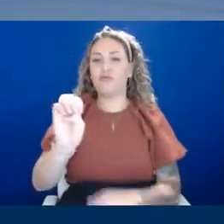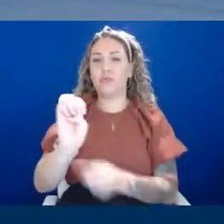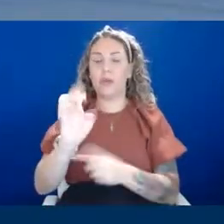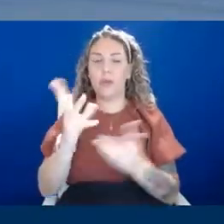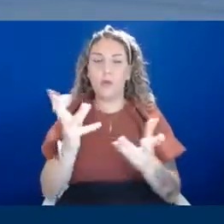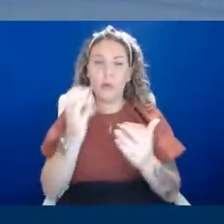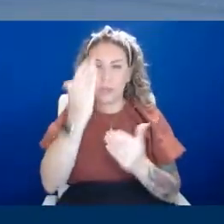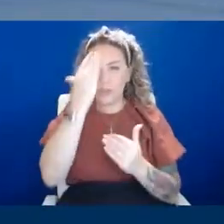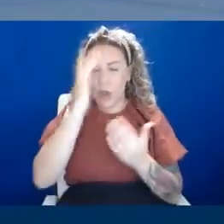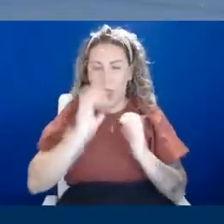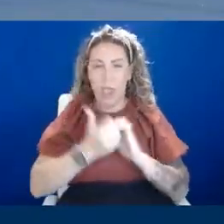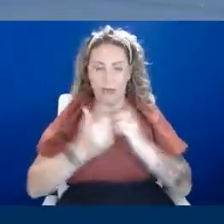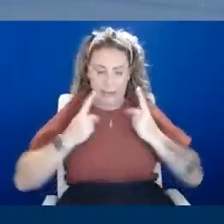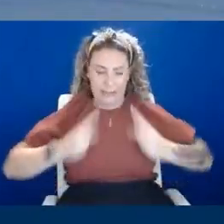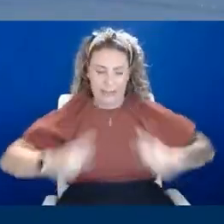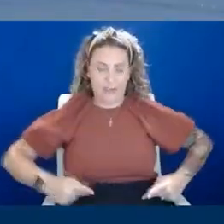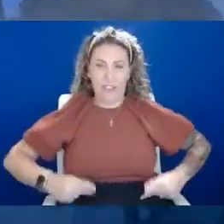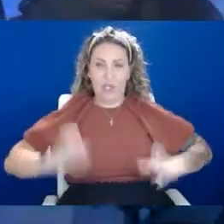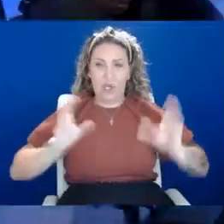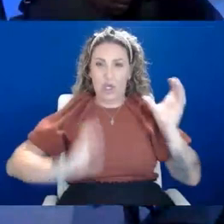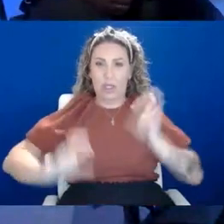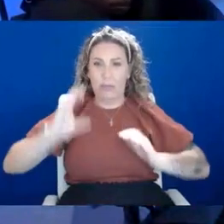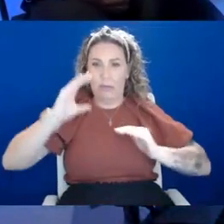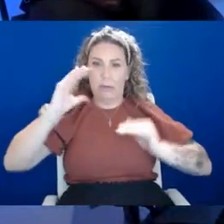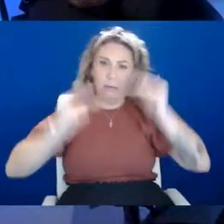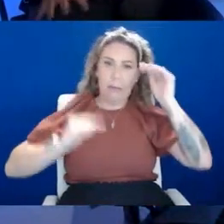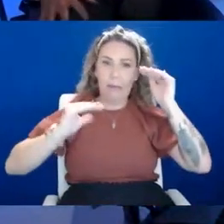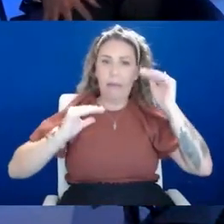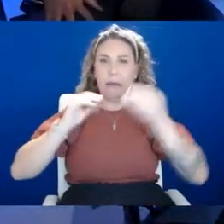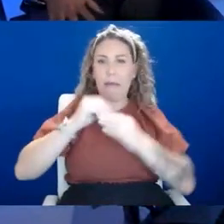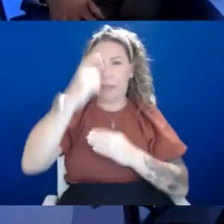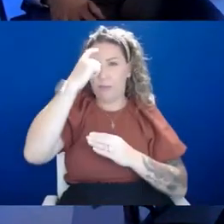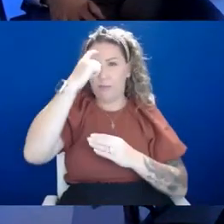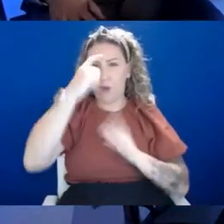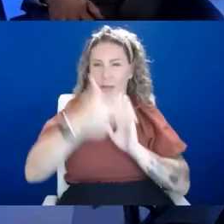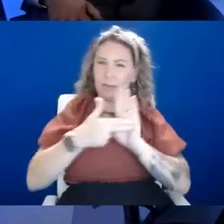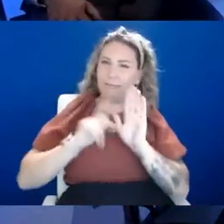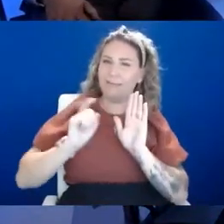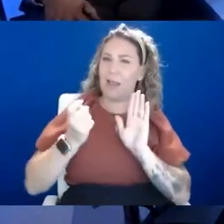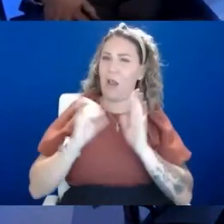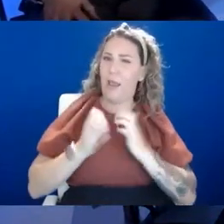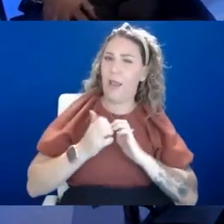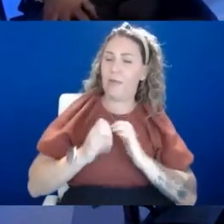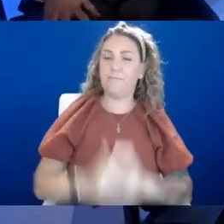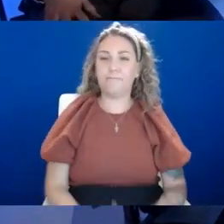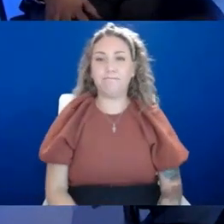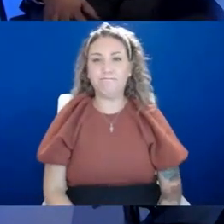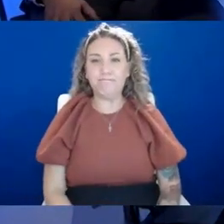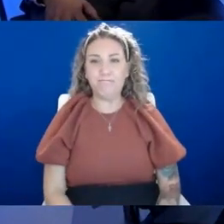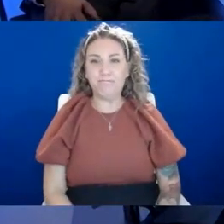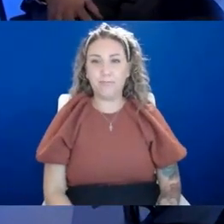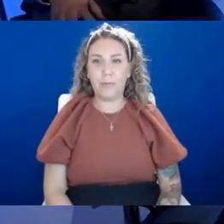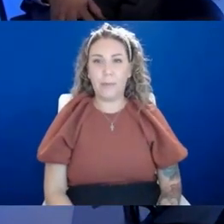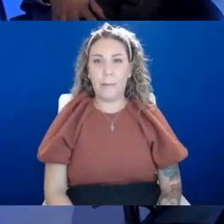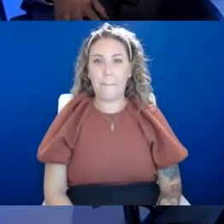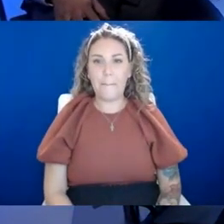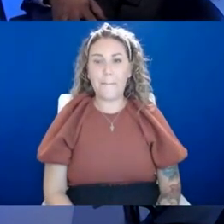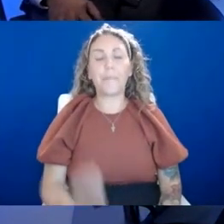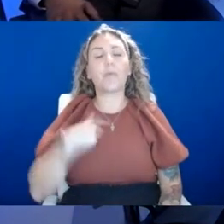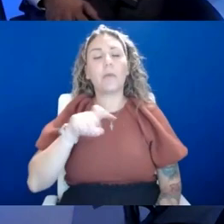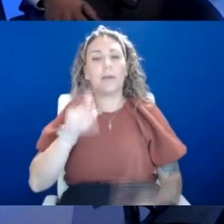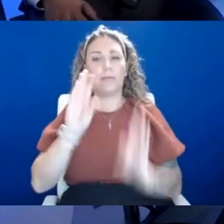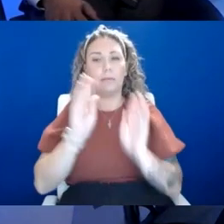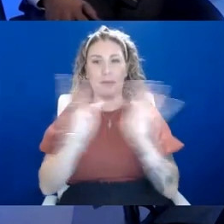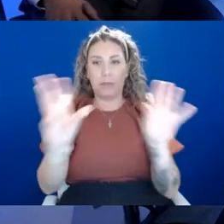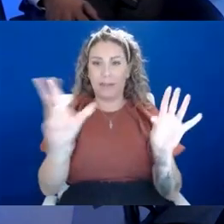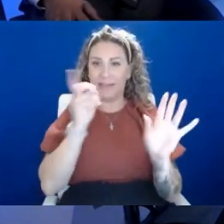imbalance in the brain diagnosed? So, um, I, we should probably be very clear that it is not technically a